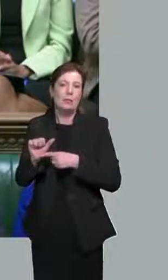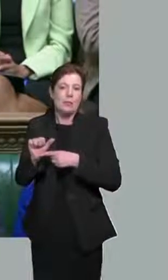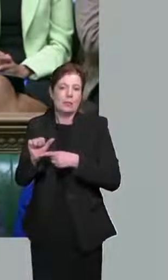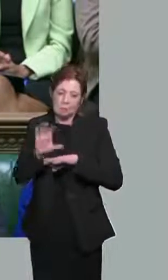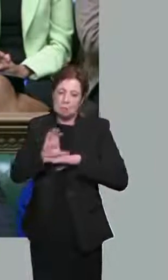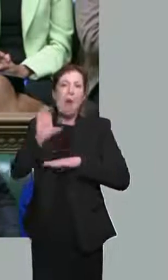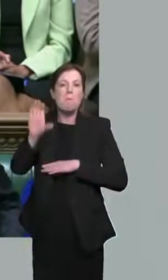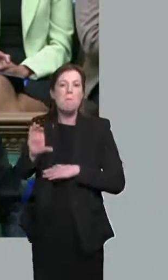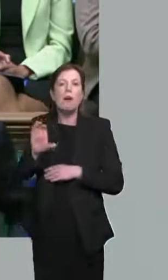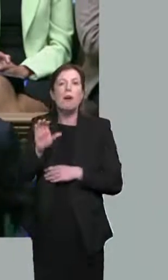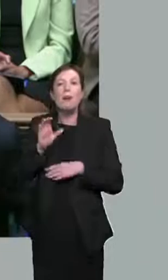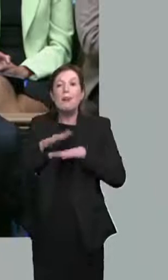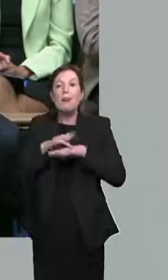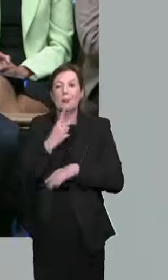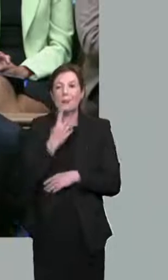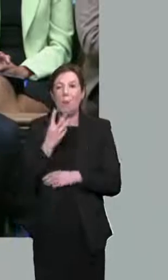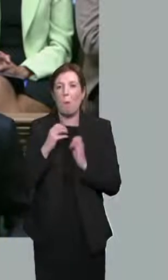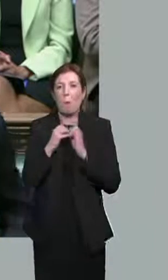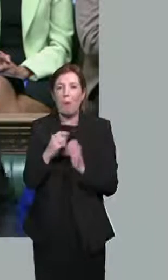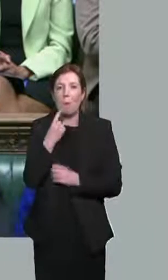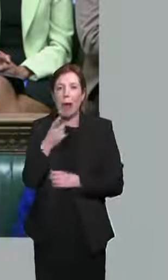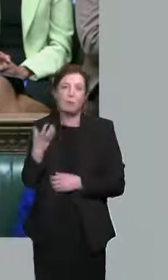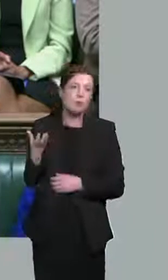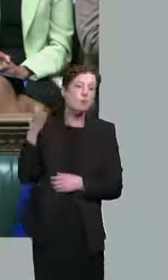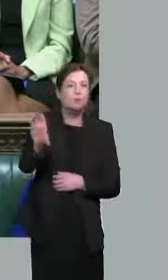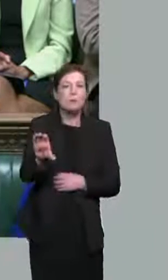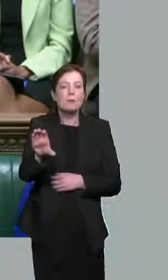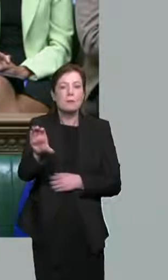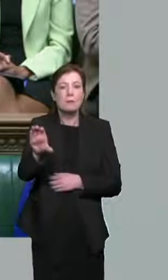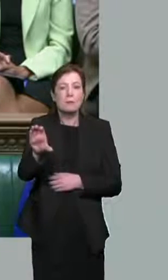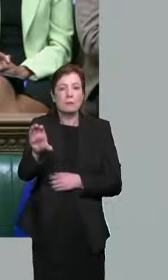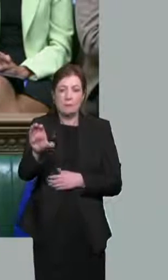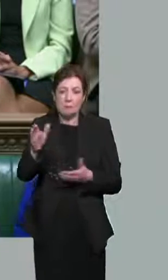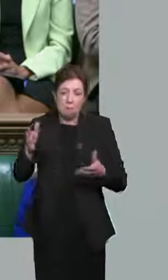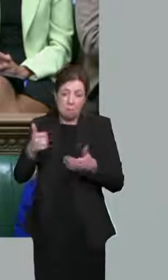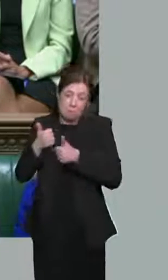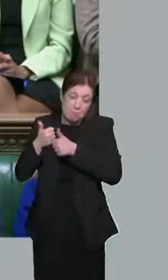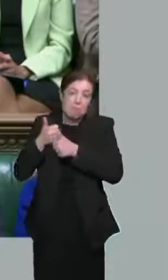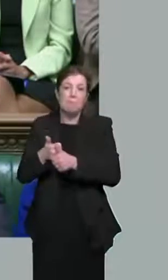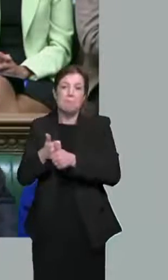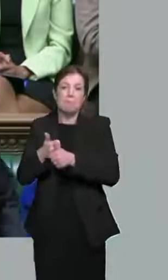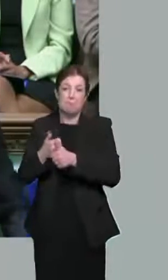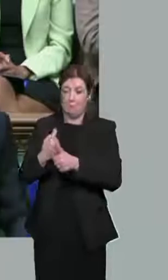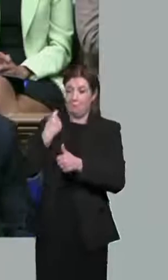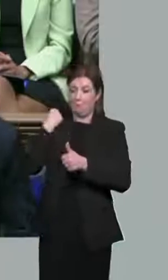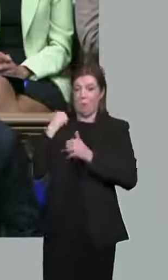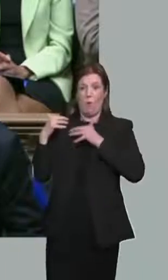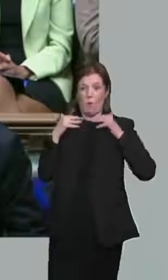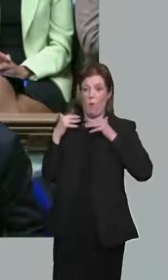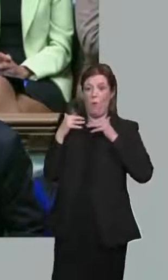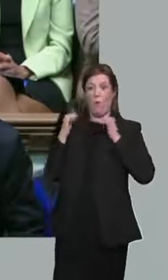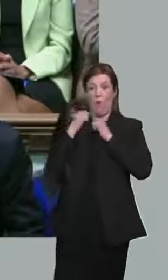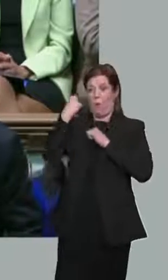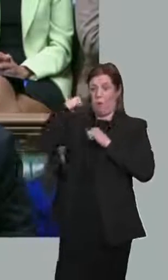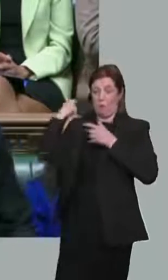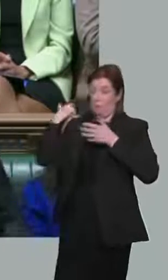that settlement, received £24 billion of new cash, the largest uplift to defence spending since the end of the Cold War, ensuring